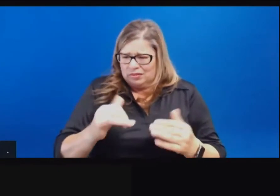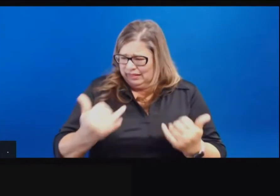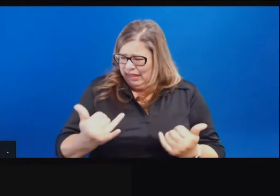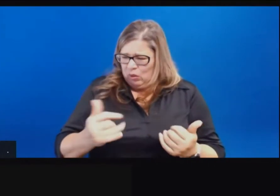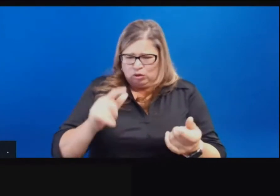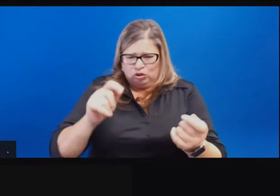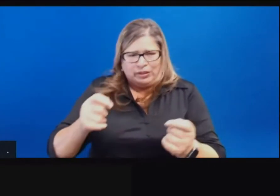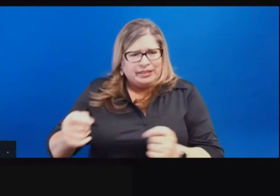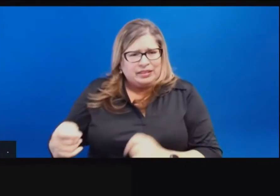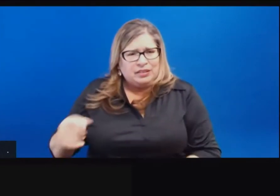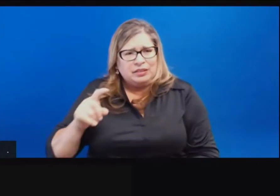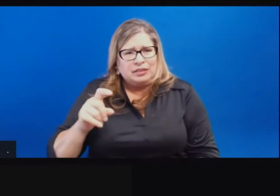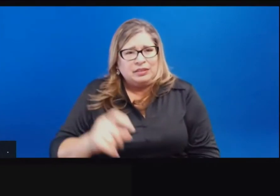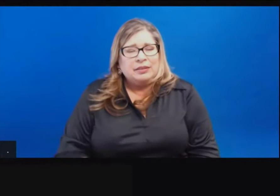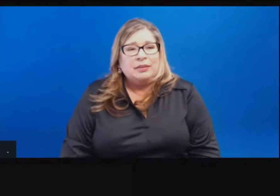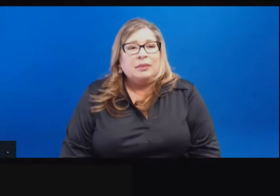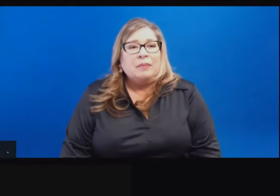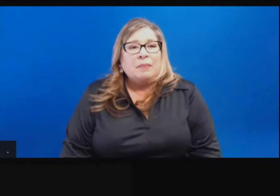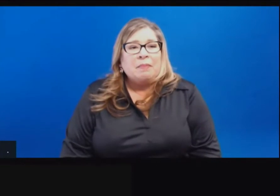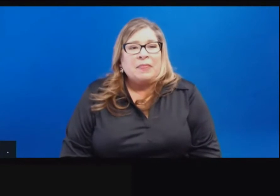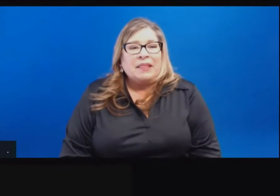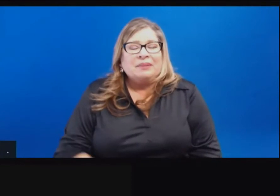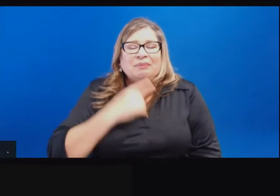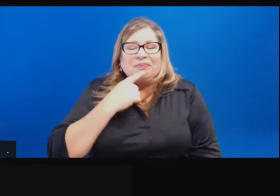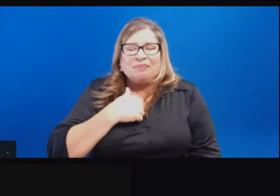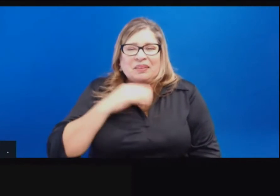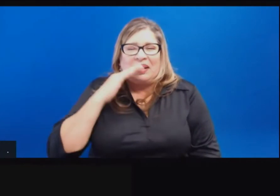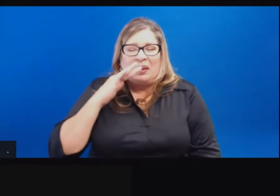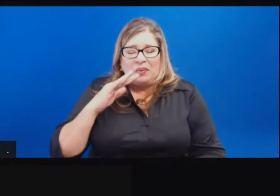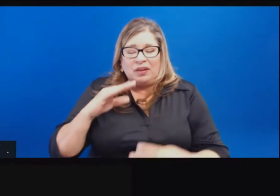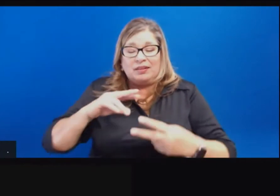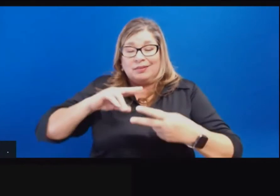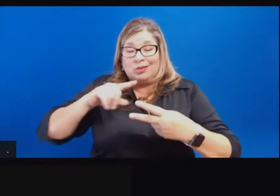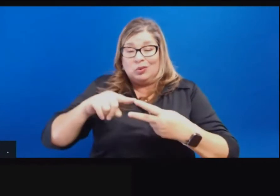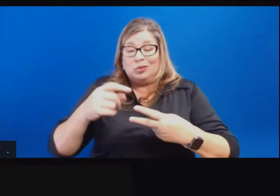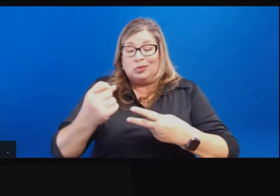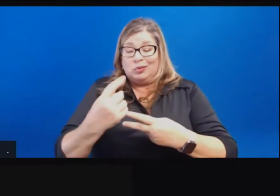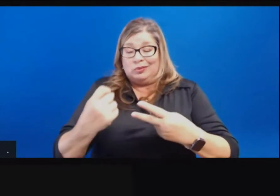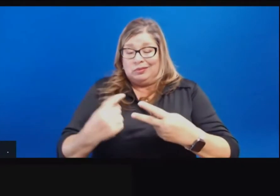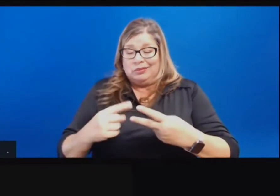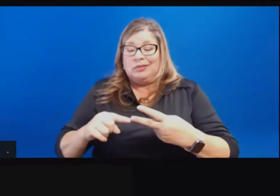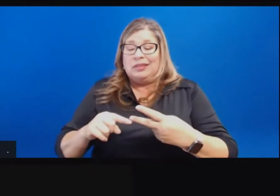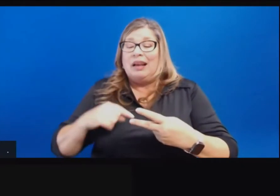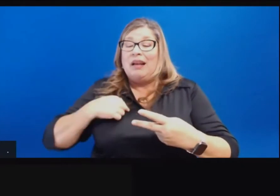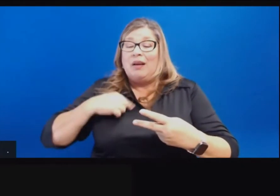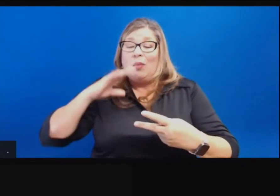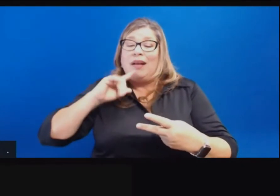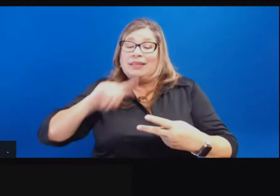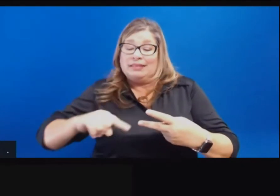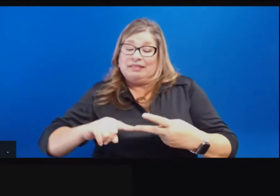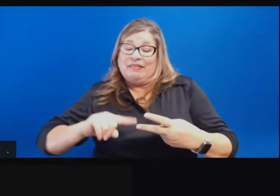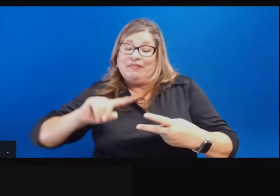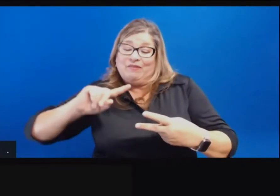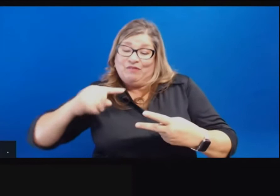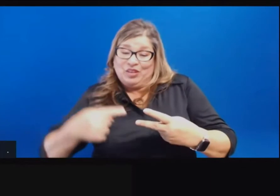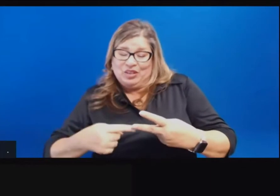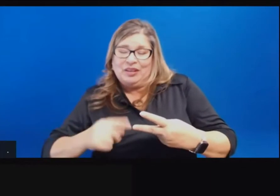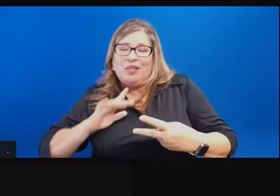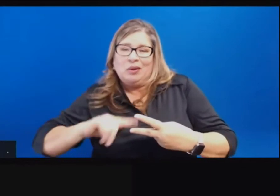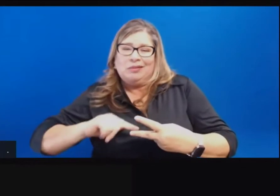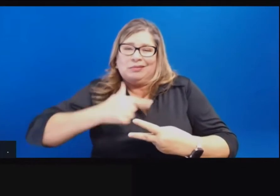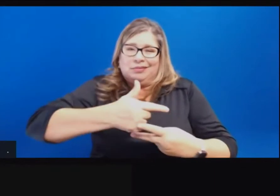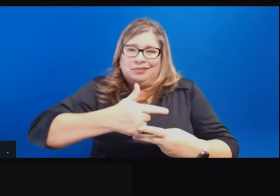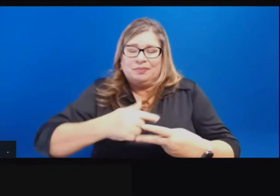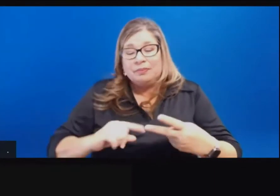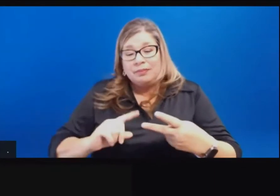Yeah, I'm going to take the last part of your question first and then turn it over to Secretary Richardson for the other parts. So we